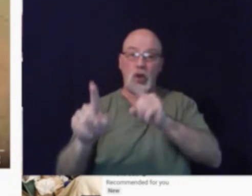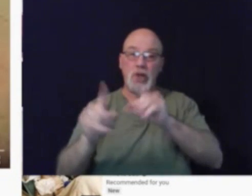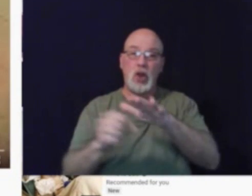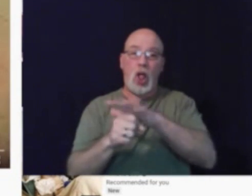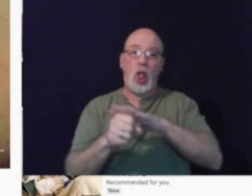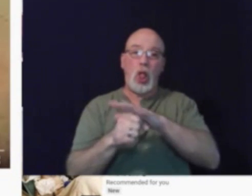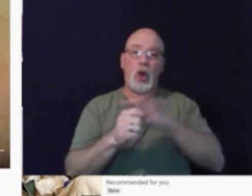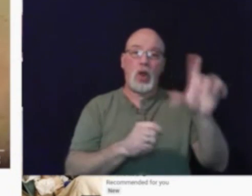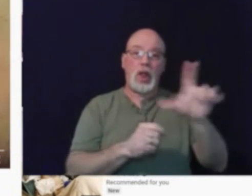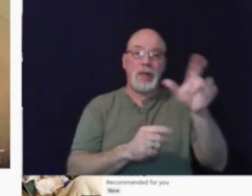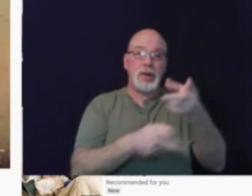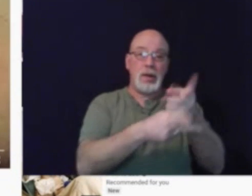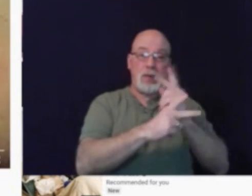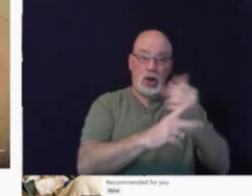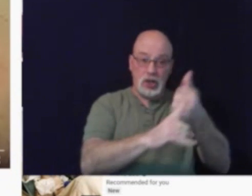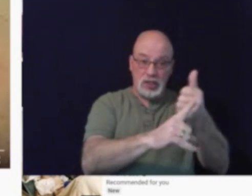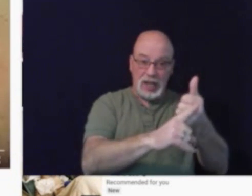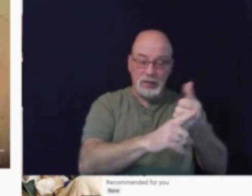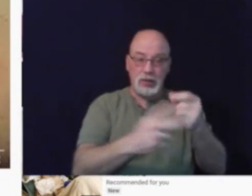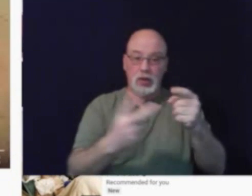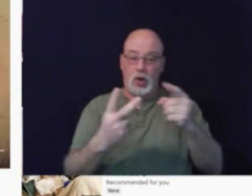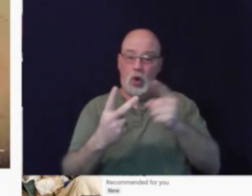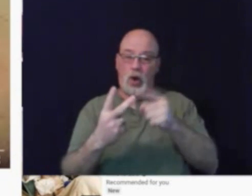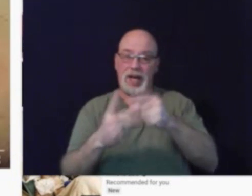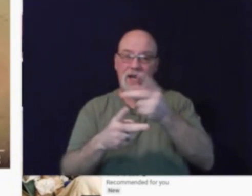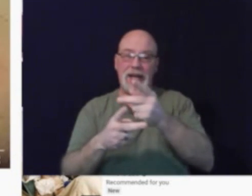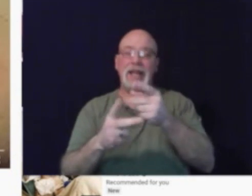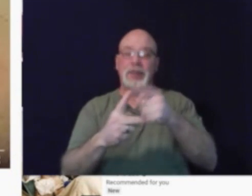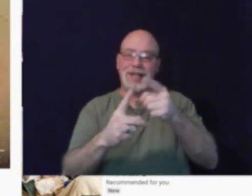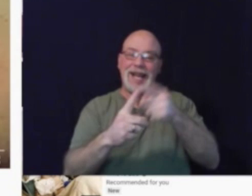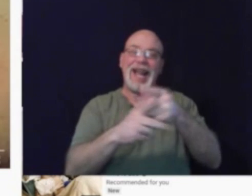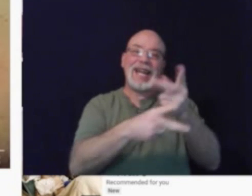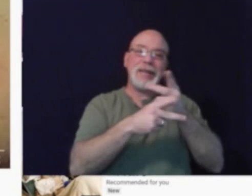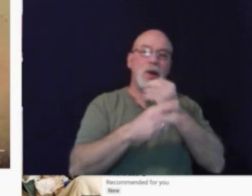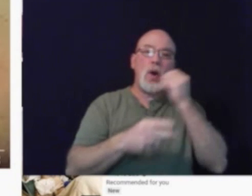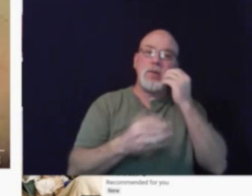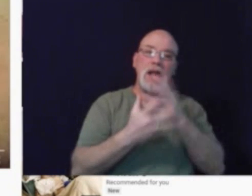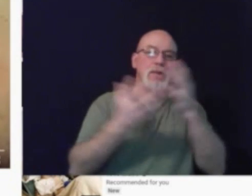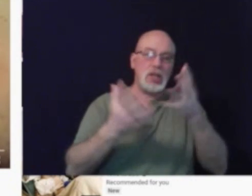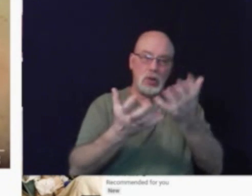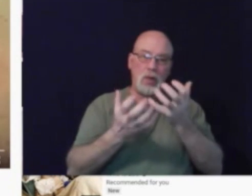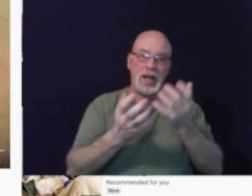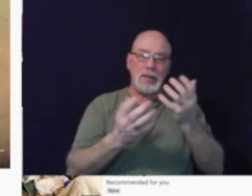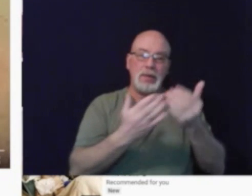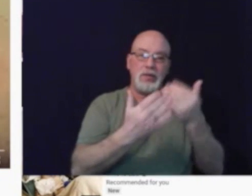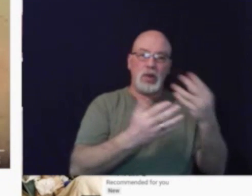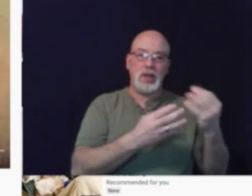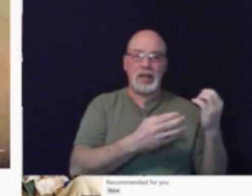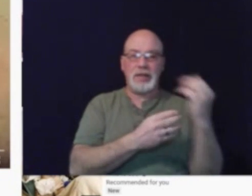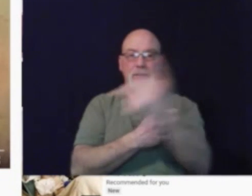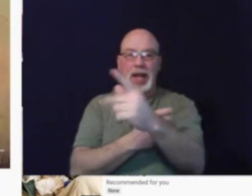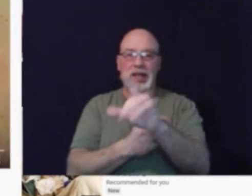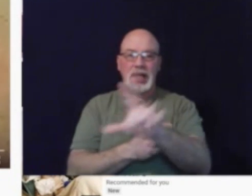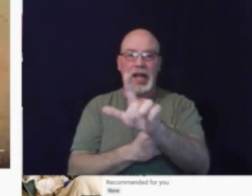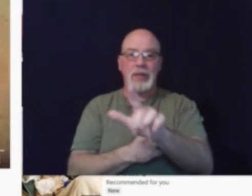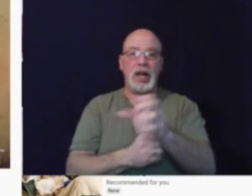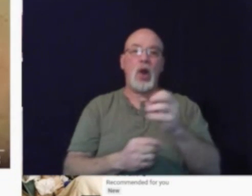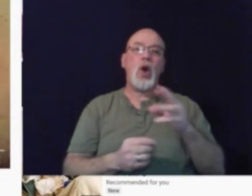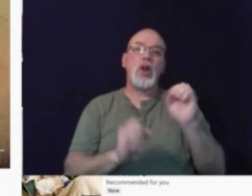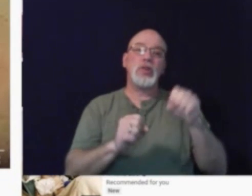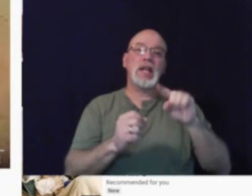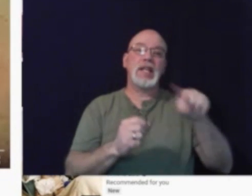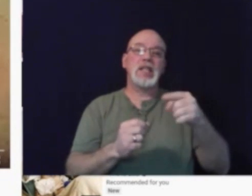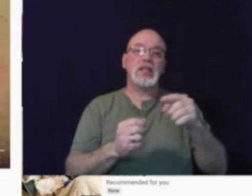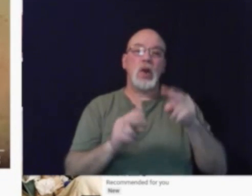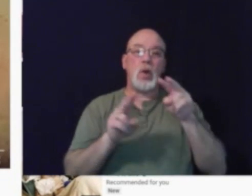borrow it for yourself, keep it at home and read it as much as you want before giving it back, or you can just rewatch this